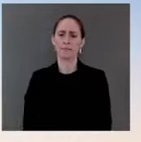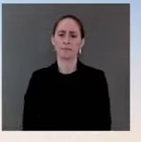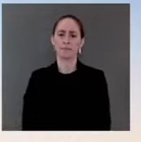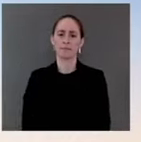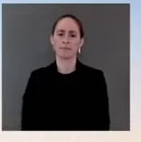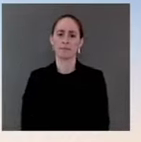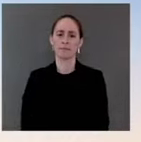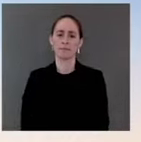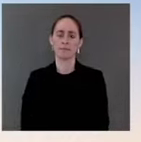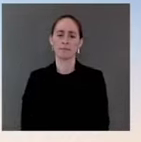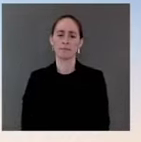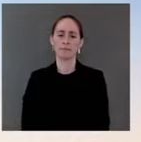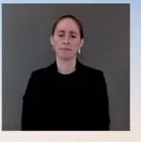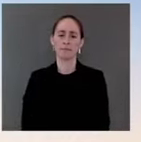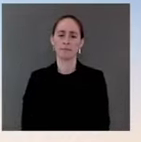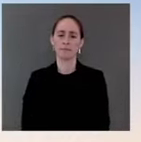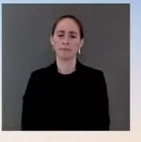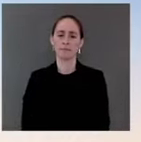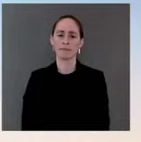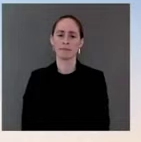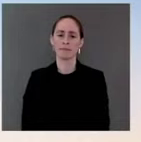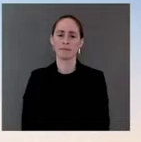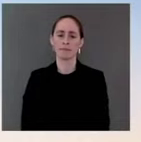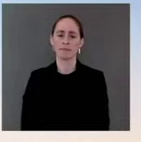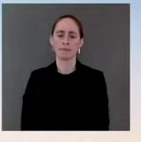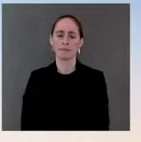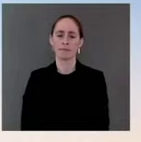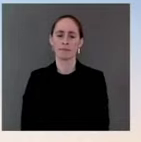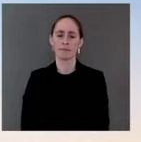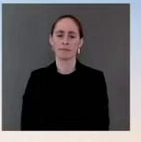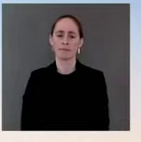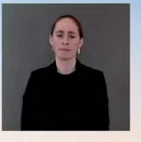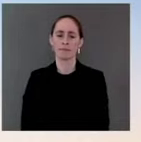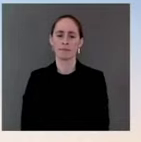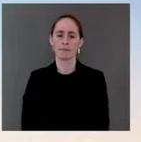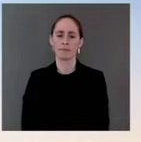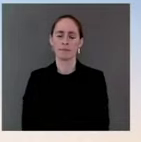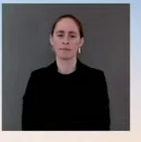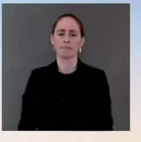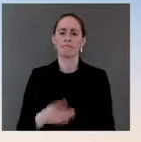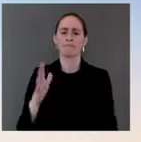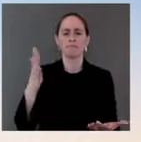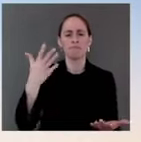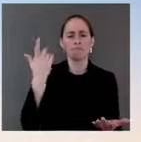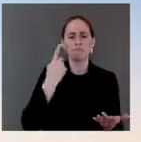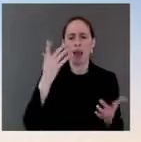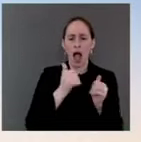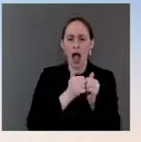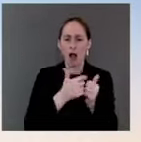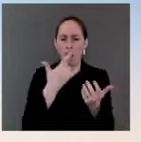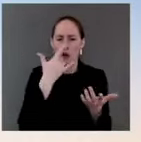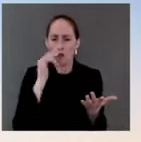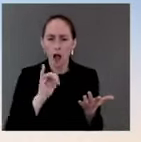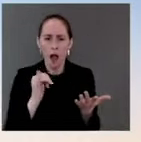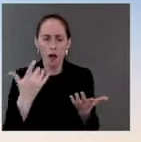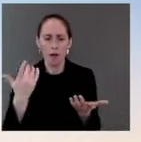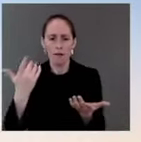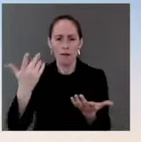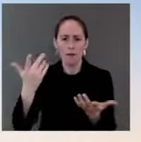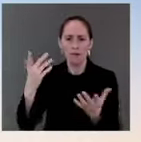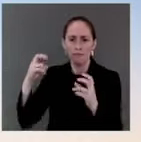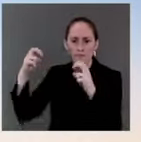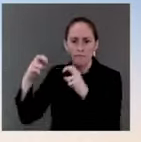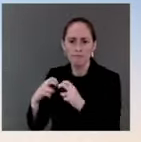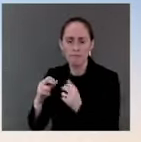phone? Ms. I don't have anything on the format. And obviously, we've been in close touch with Senator Manchin. But I just was echoing what the President said just a few